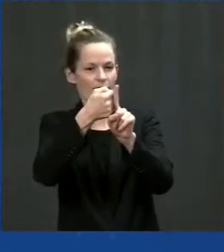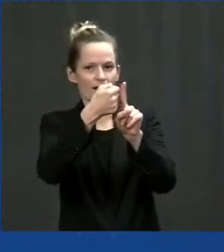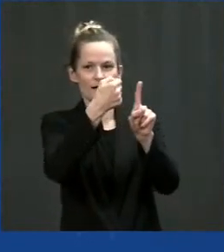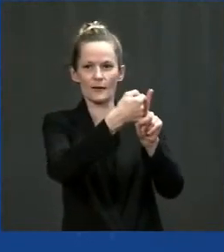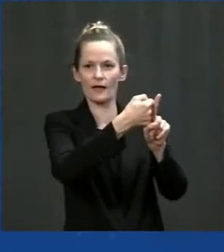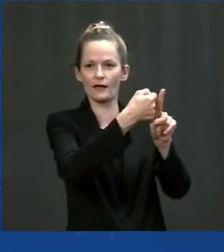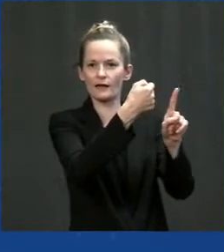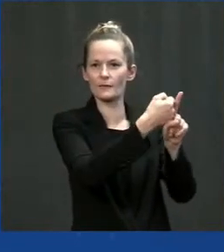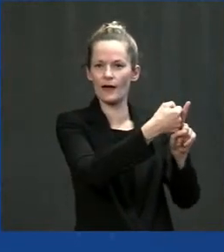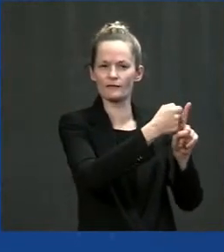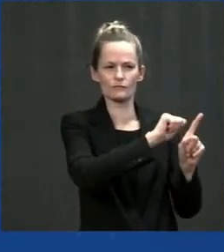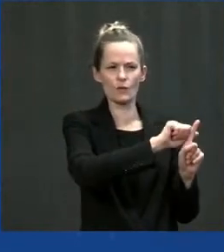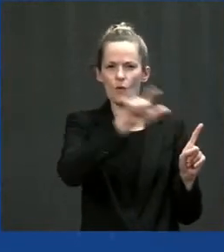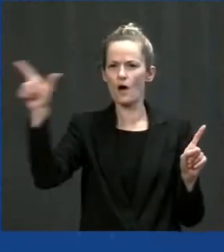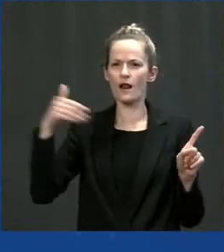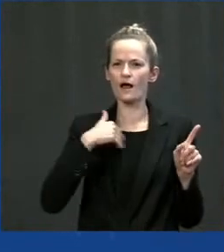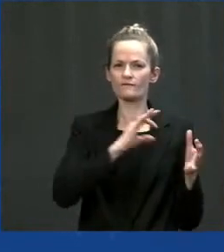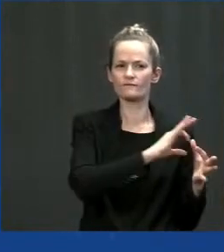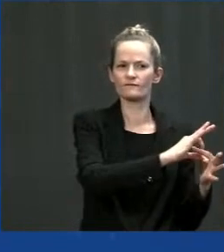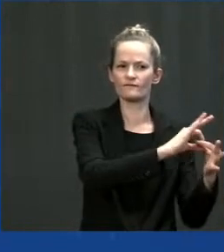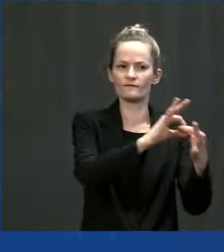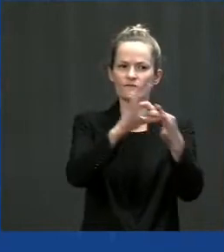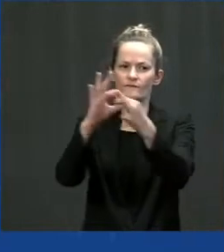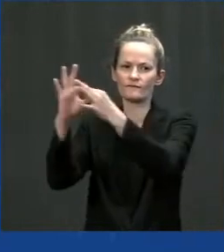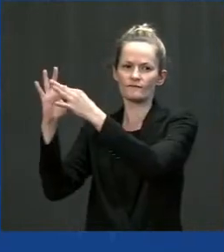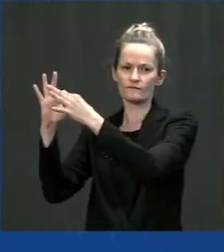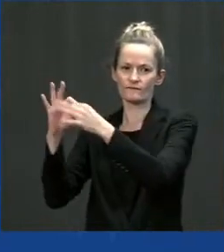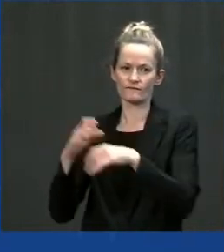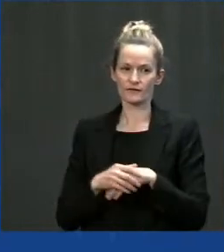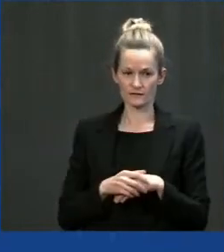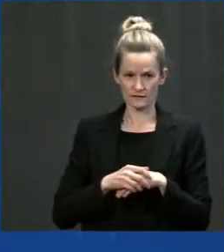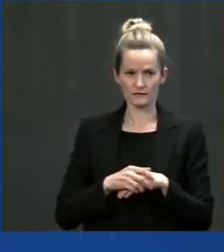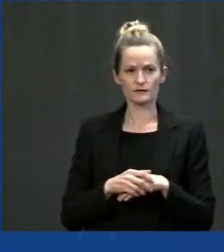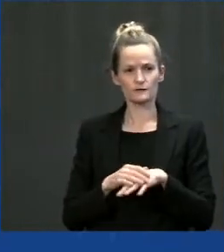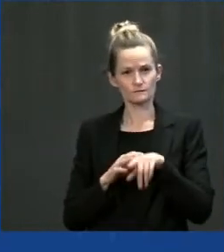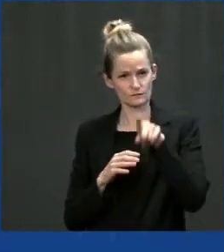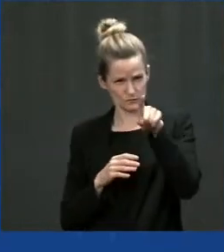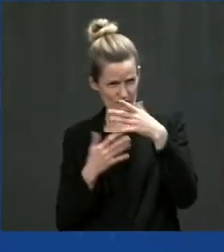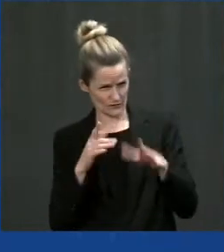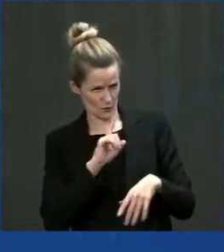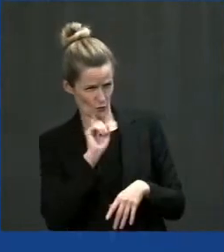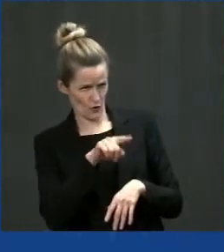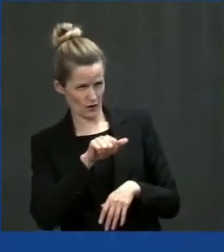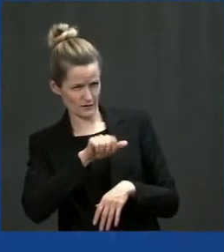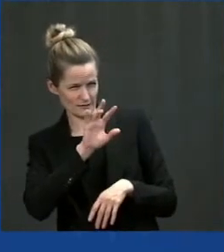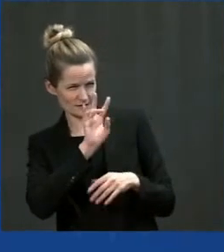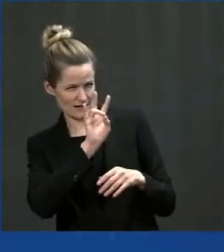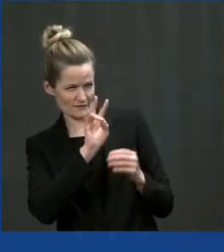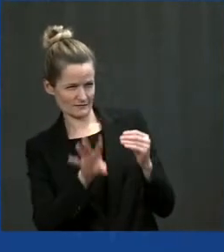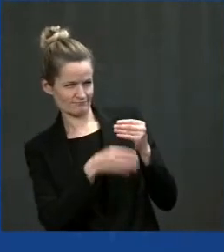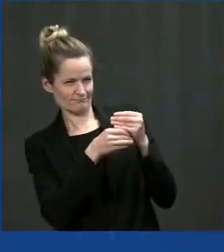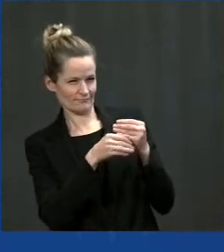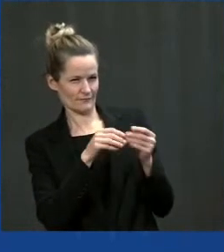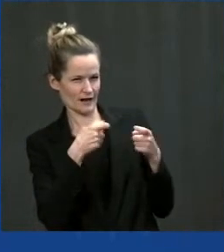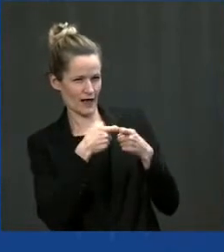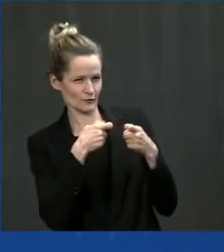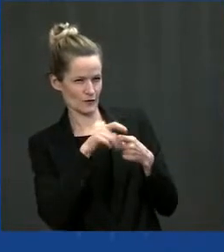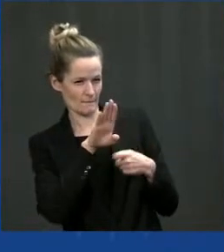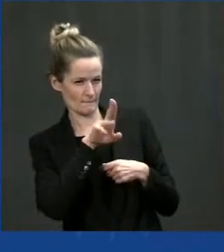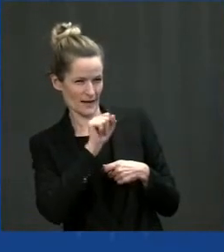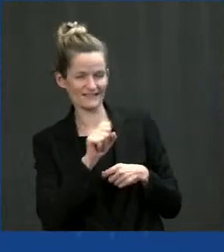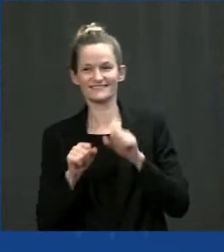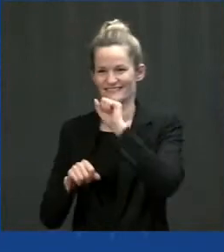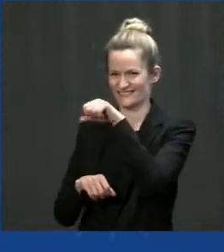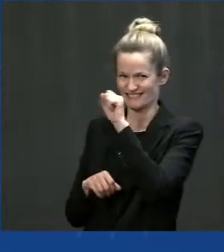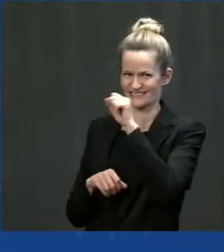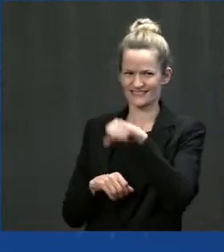buses on order. Are you thinking about getting another seven? We got some money. We got some money for you. Well, thank you, Mr. President. We